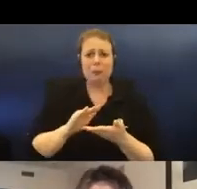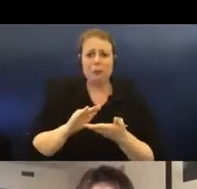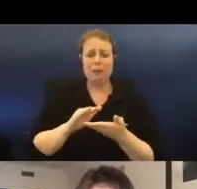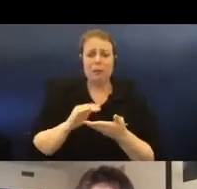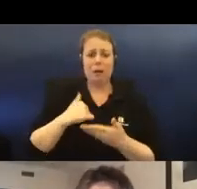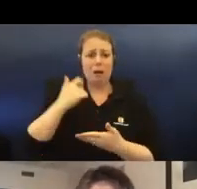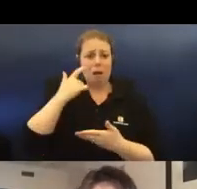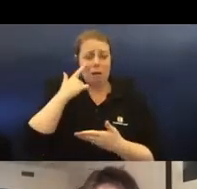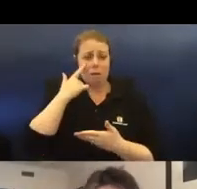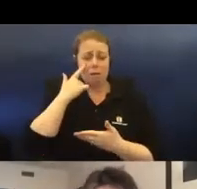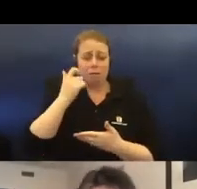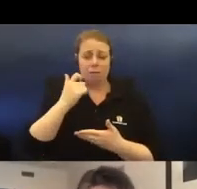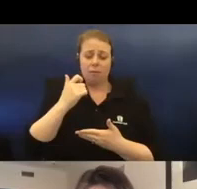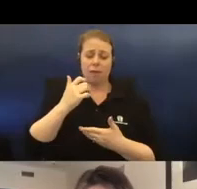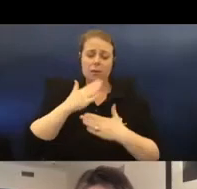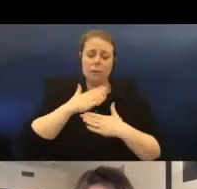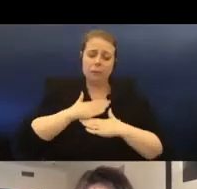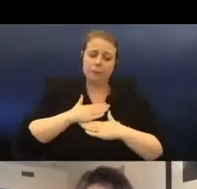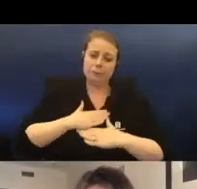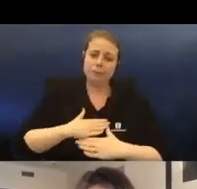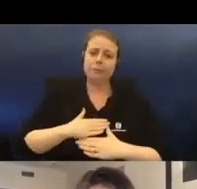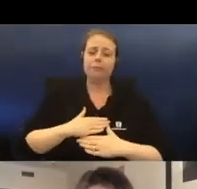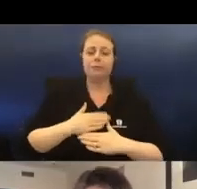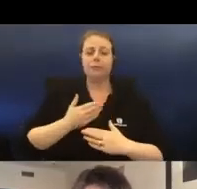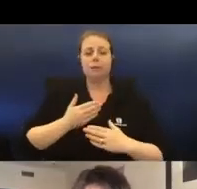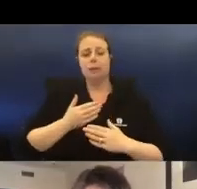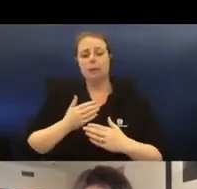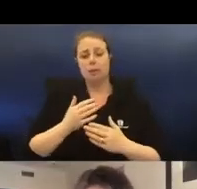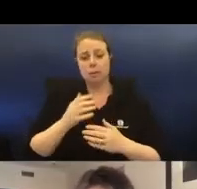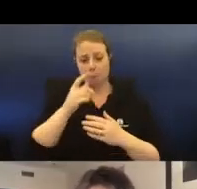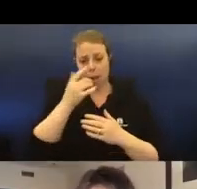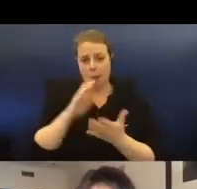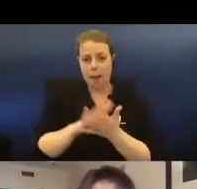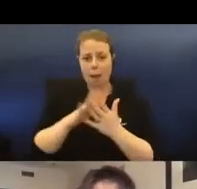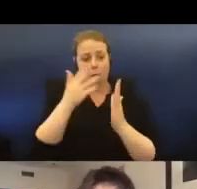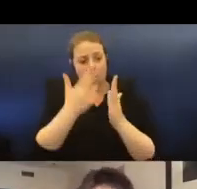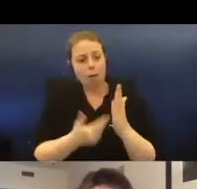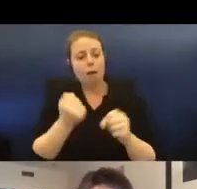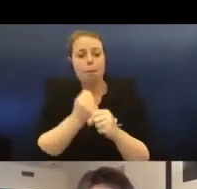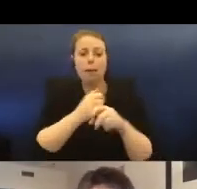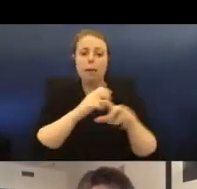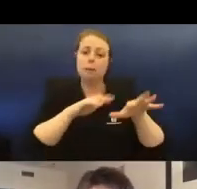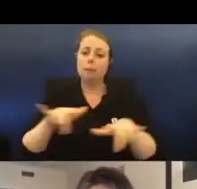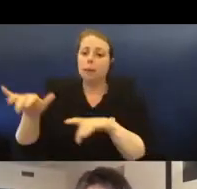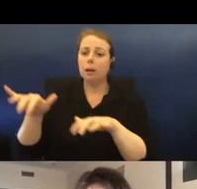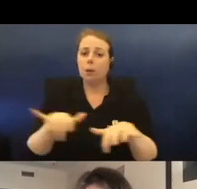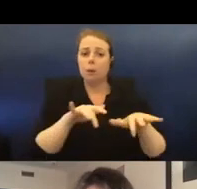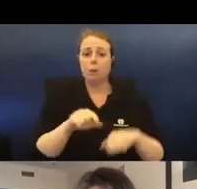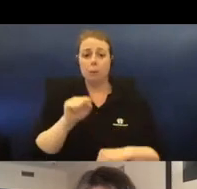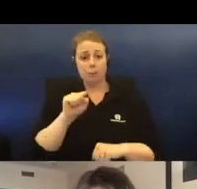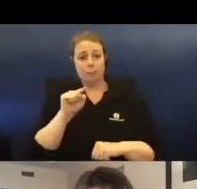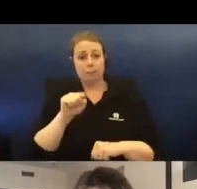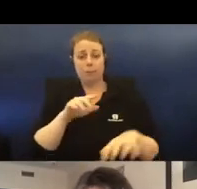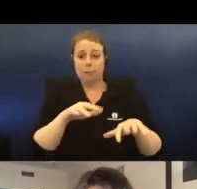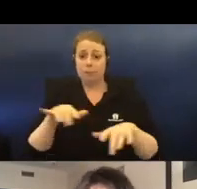consolation and serenity in long hours of art-making and piano playing. Despite the odds, here I am playing a Prokofiev